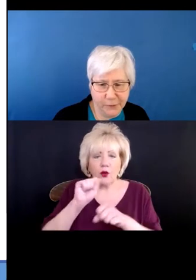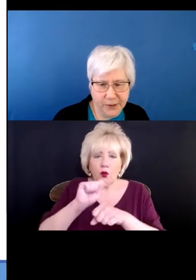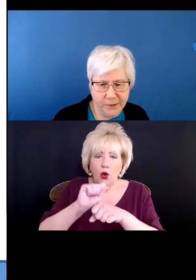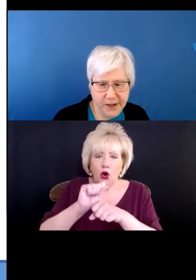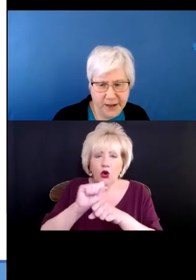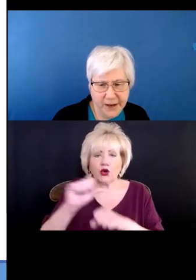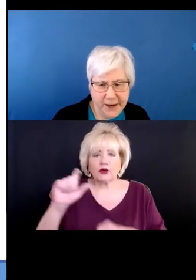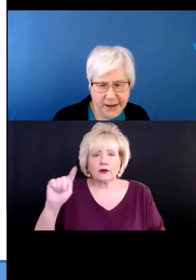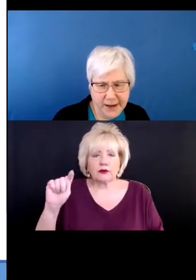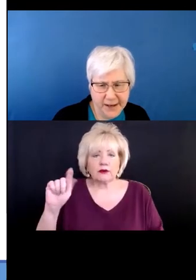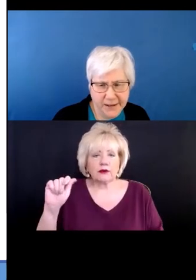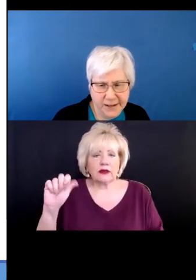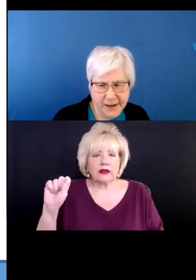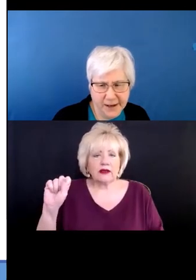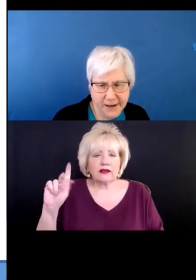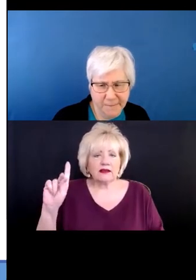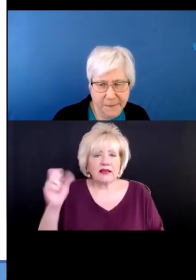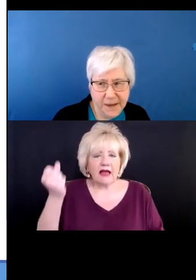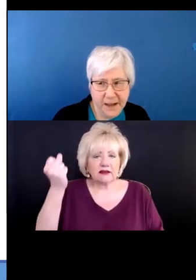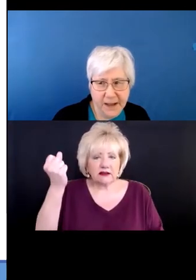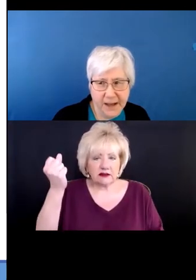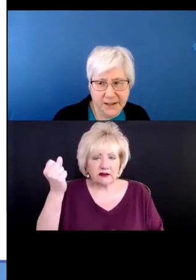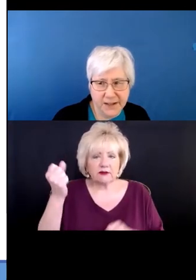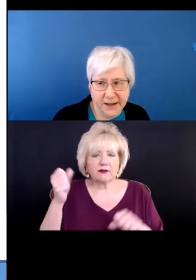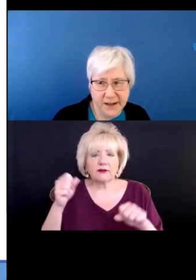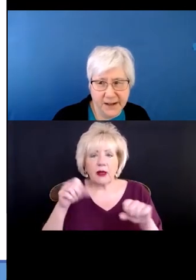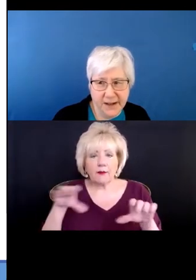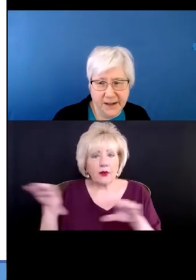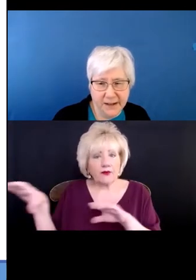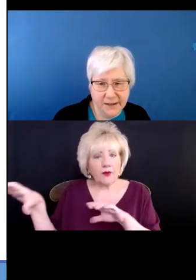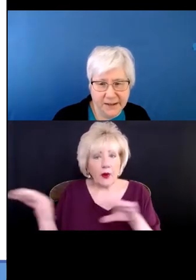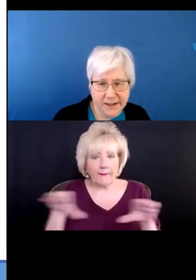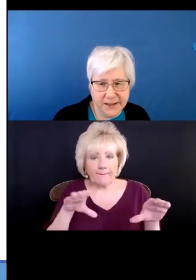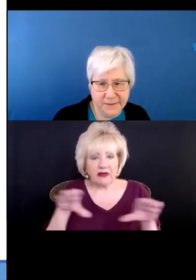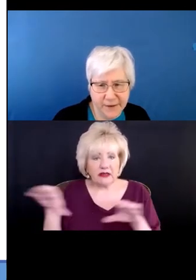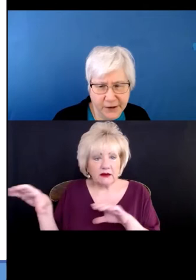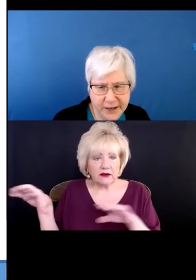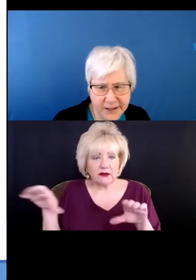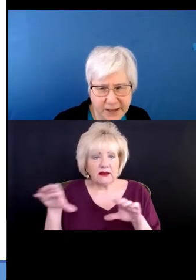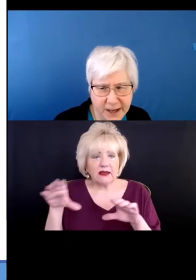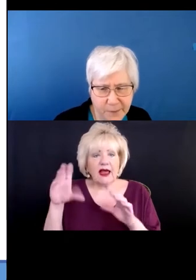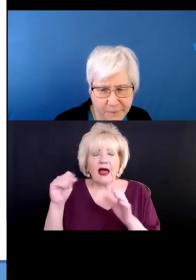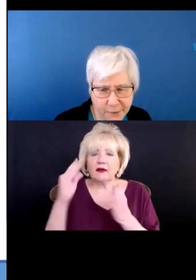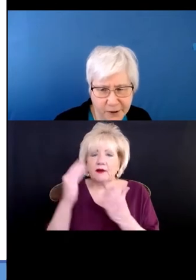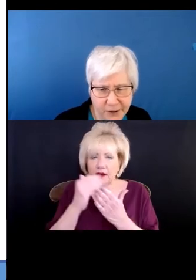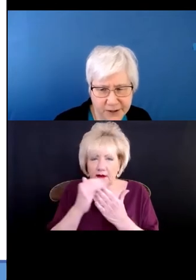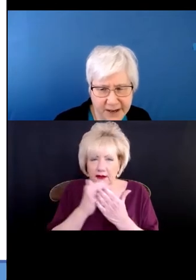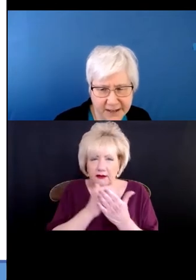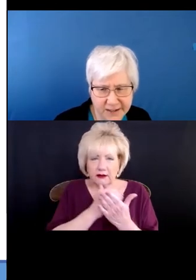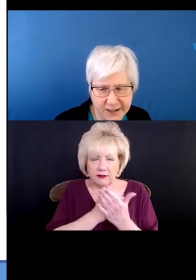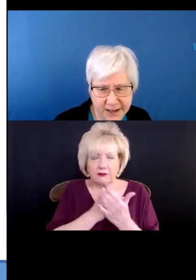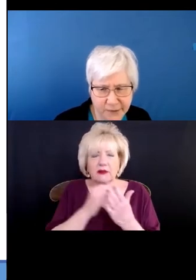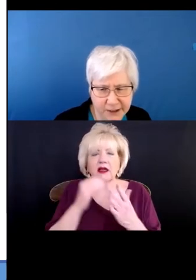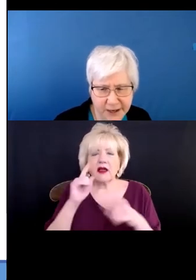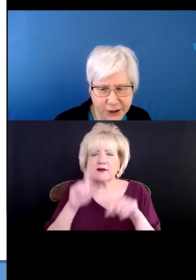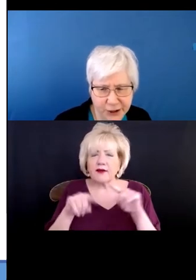performed. And it lists various various types of worker tasks and the relationship